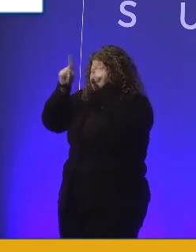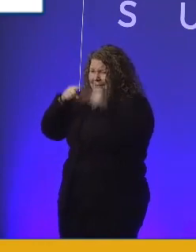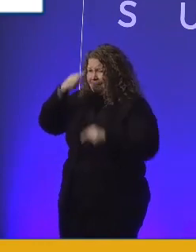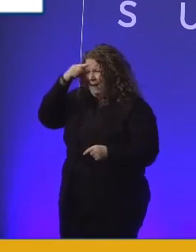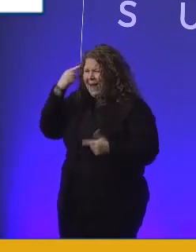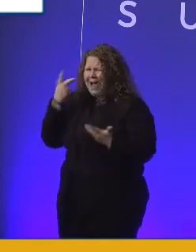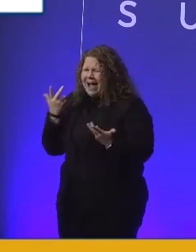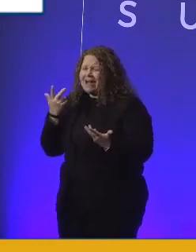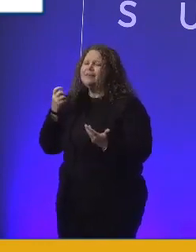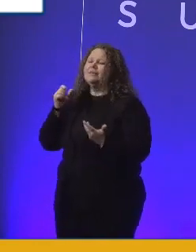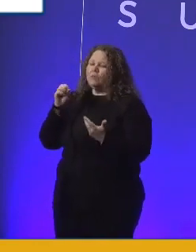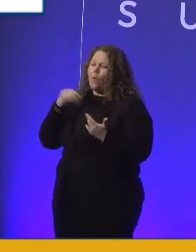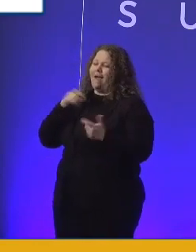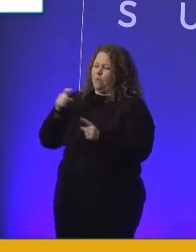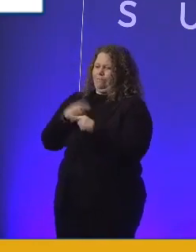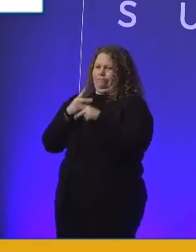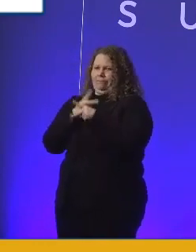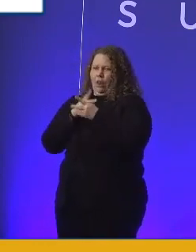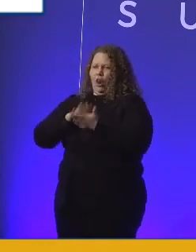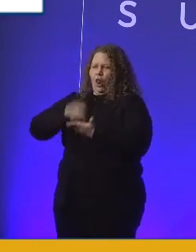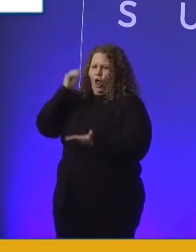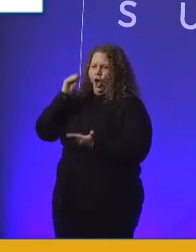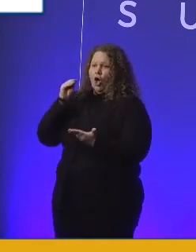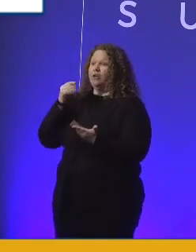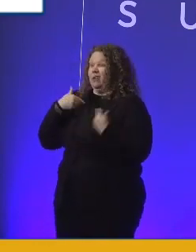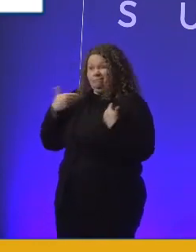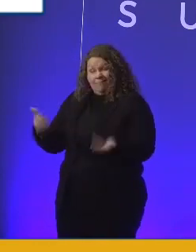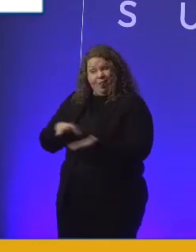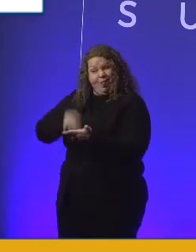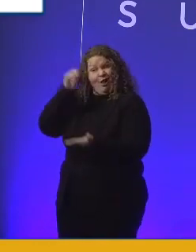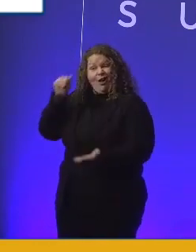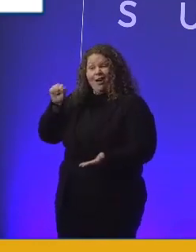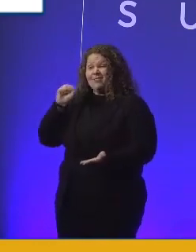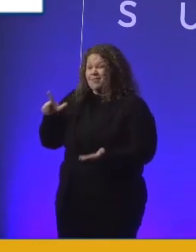importance of learning sign language as my hearing continued to decline.